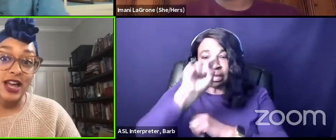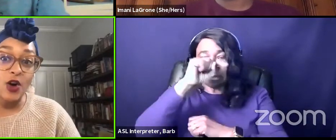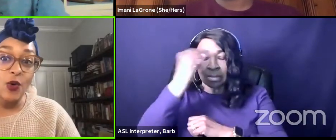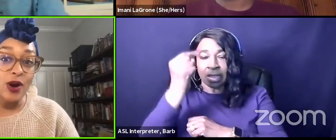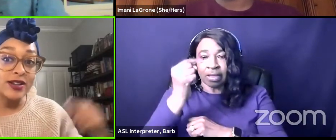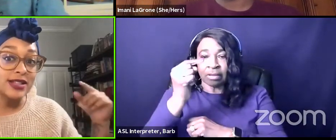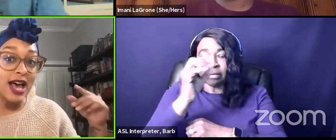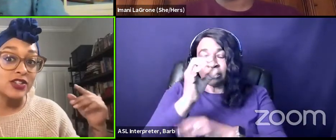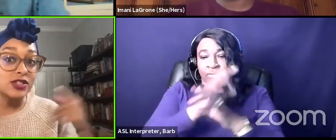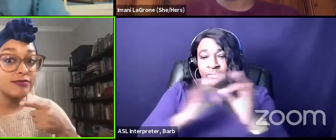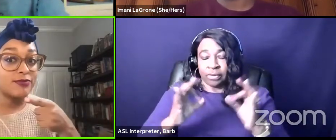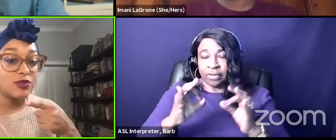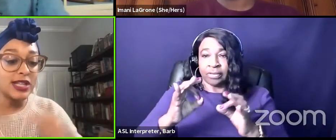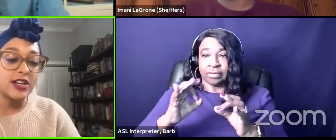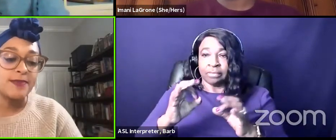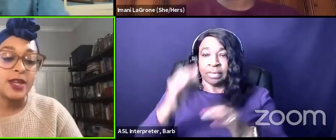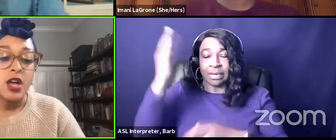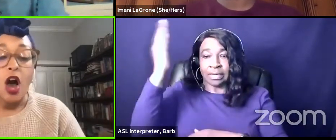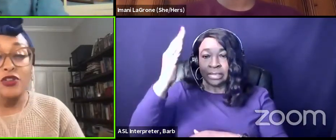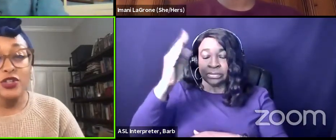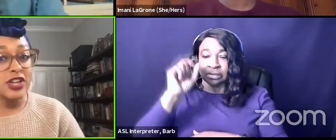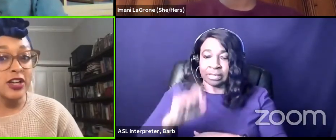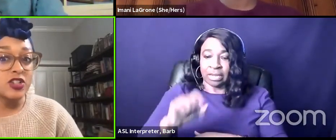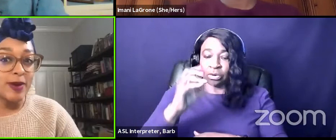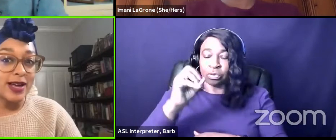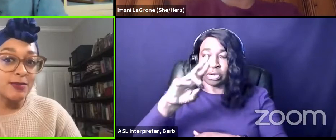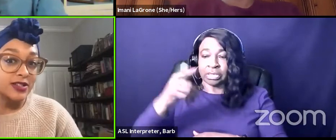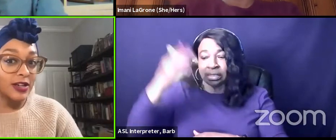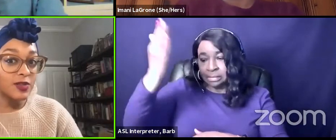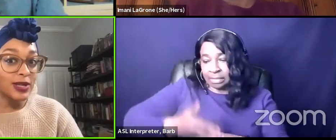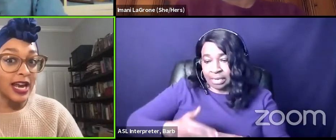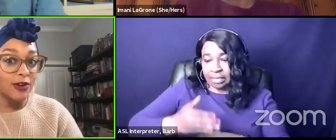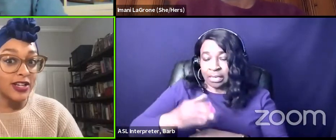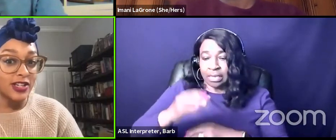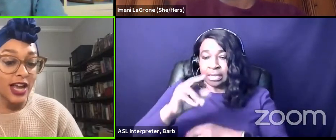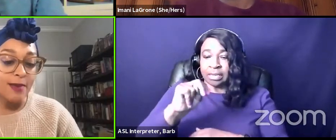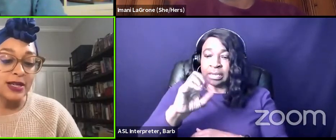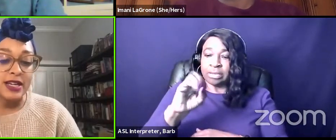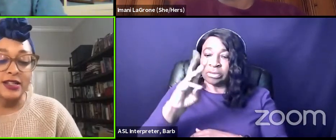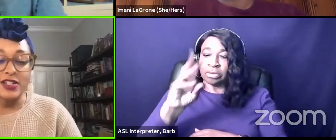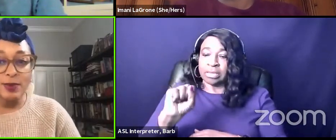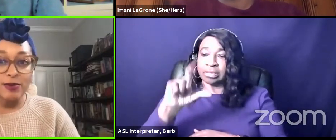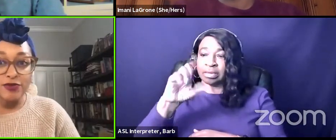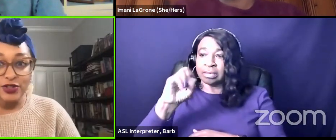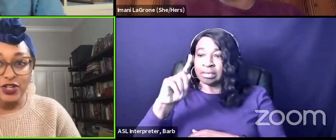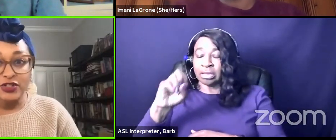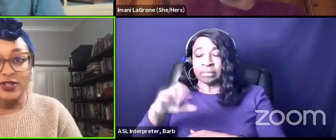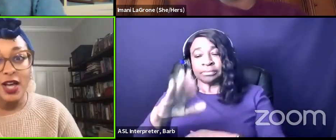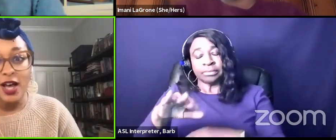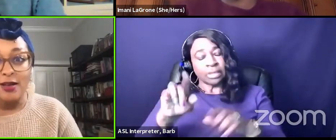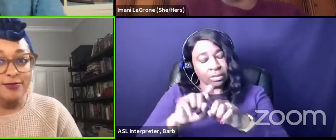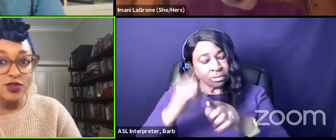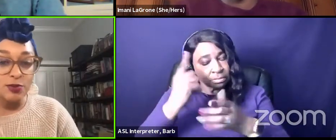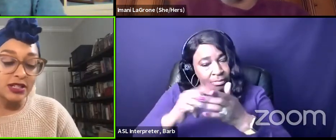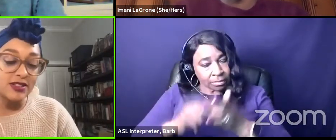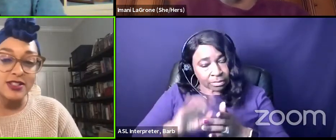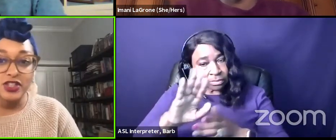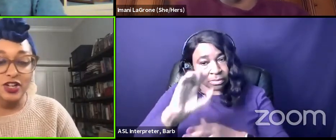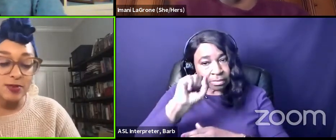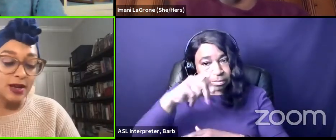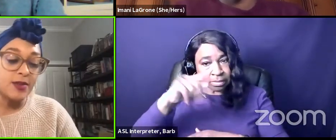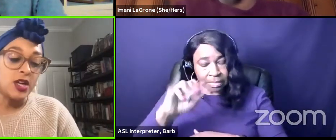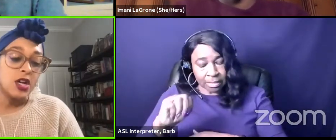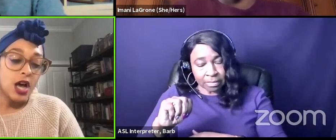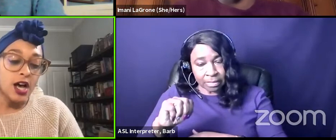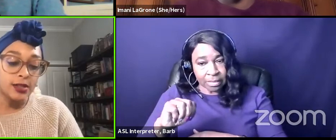lectures.org slash newsletter also check your spam because there has been hateration happening in the spam filters um so please